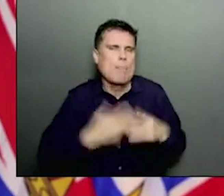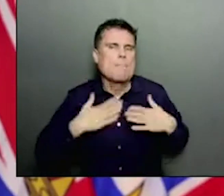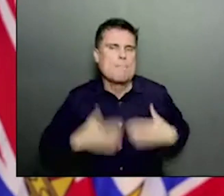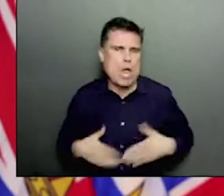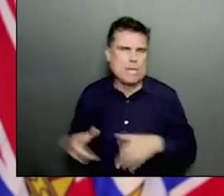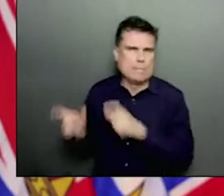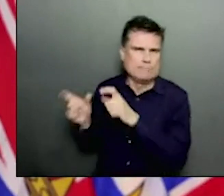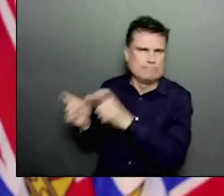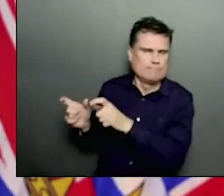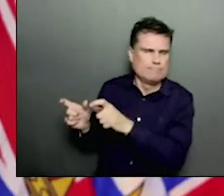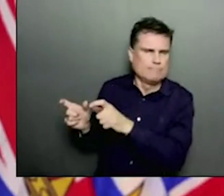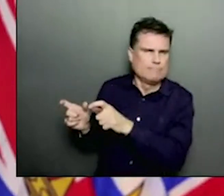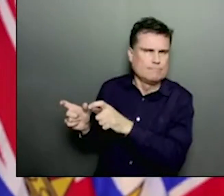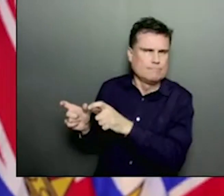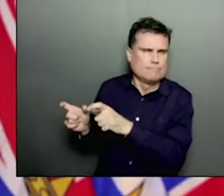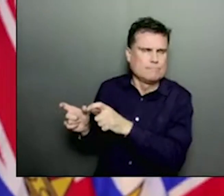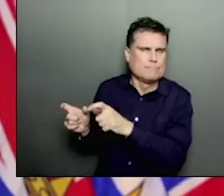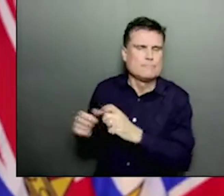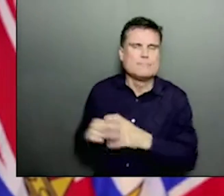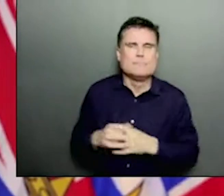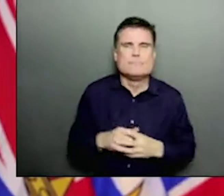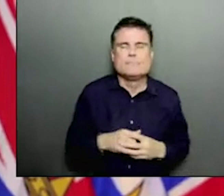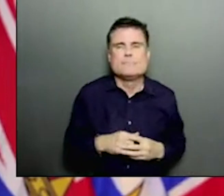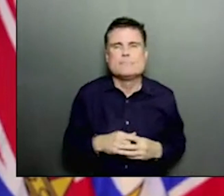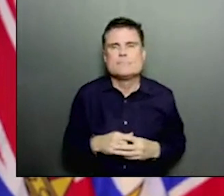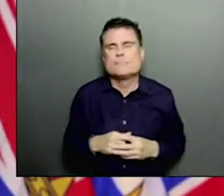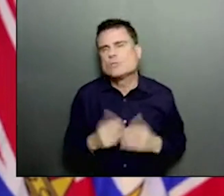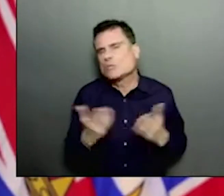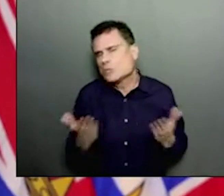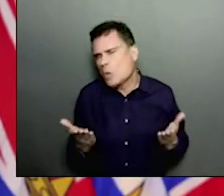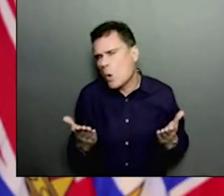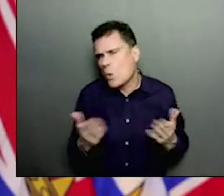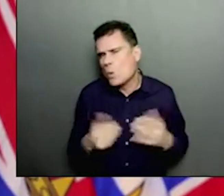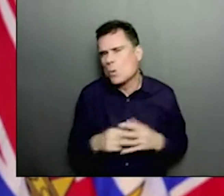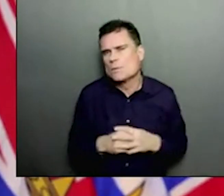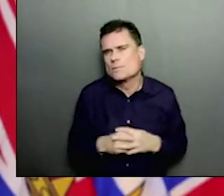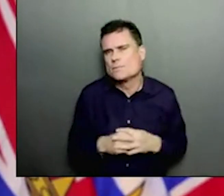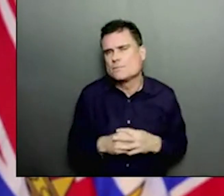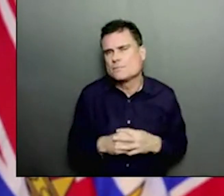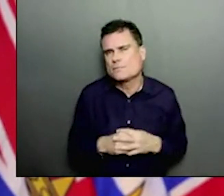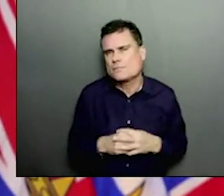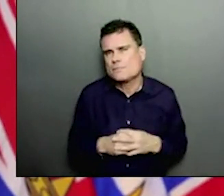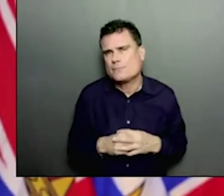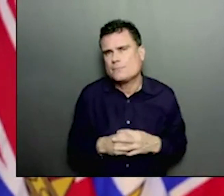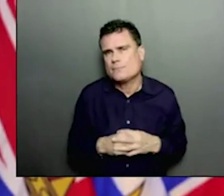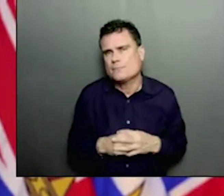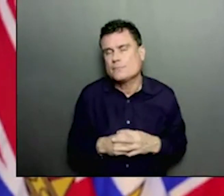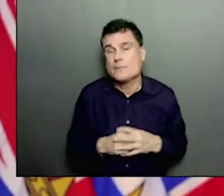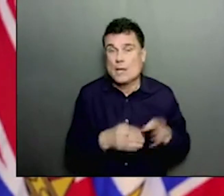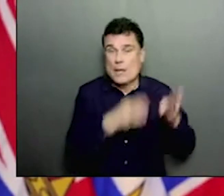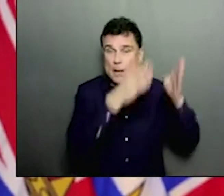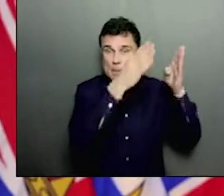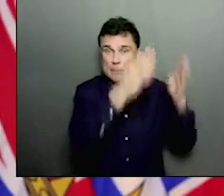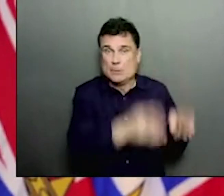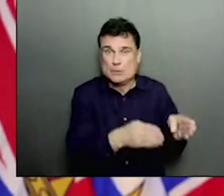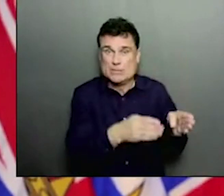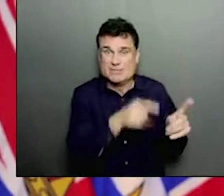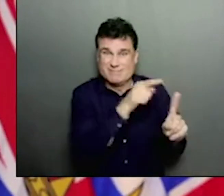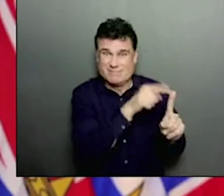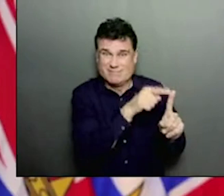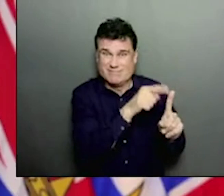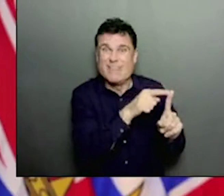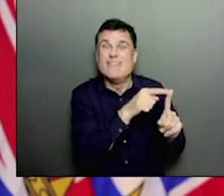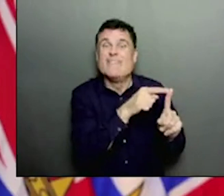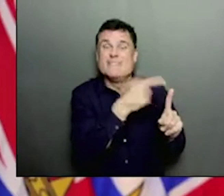community as well. So yes, you can get the vaccine and we recommend it for people, even if they've had a lab